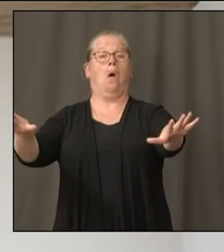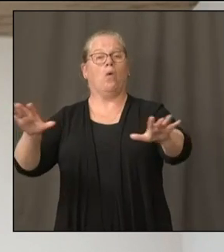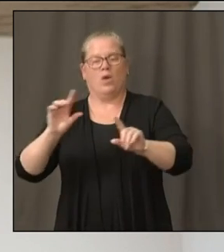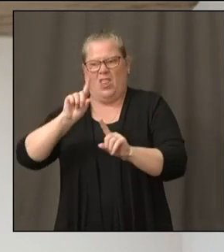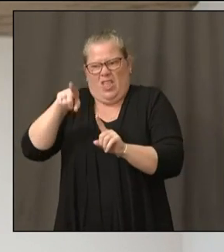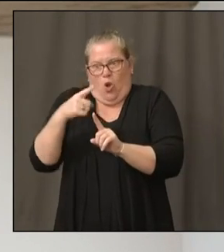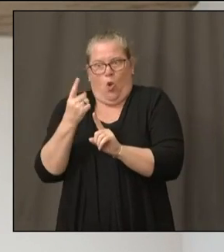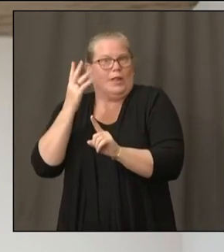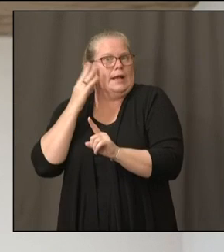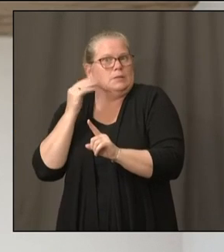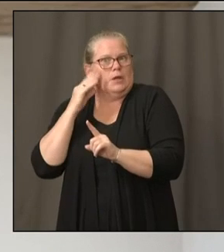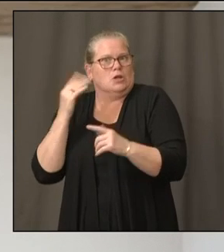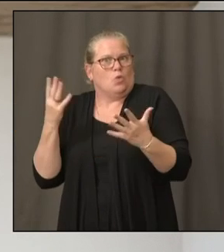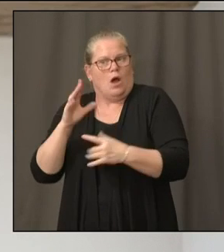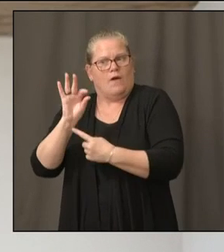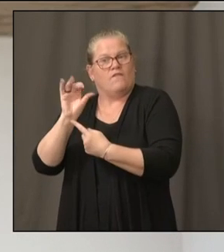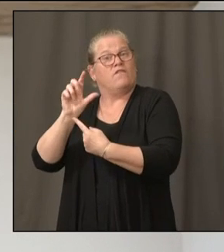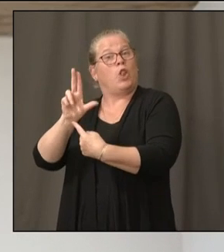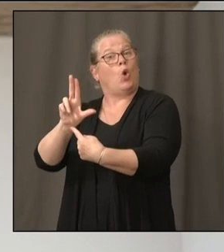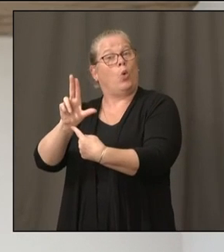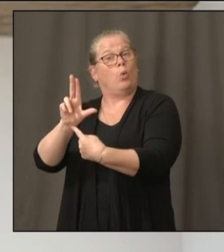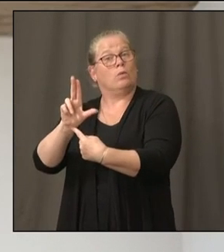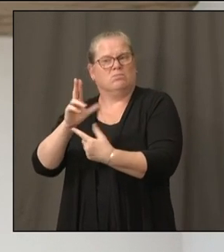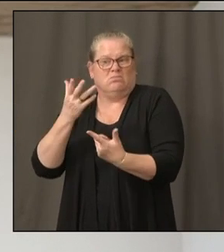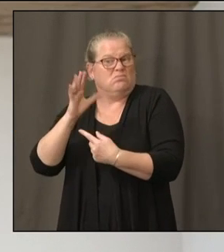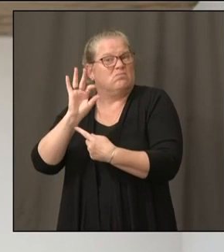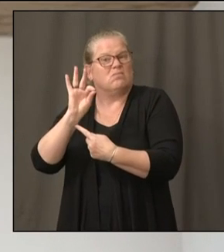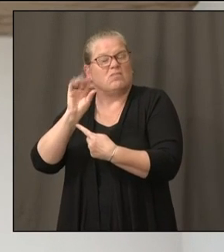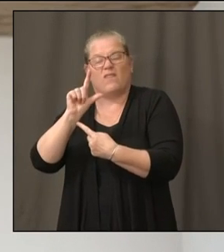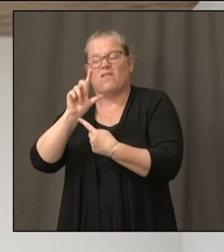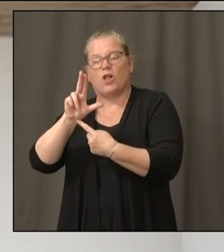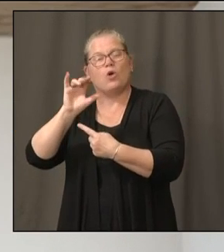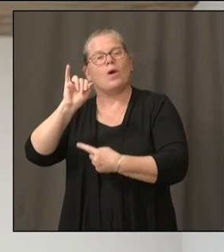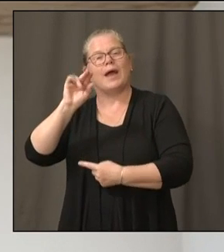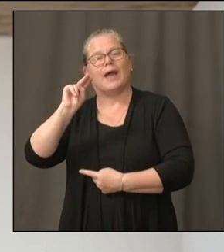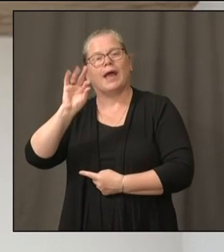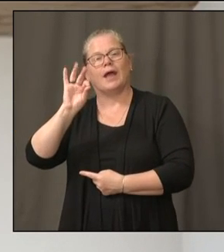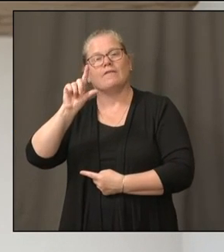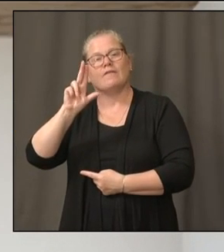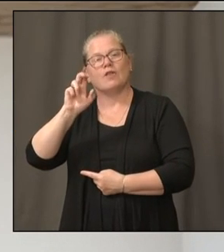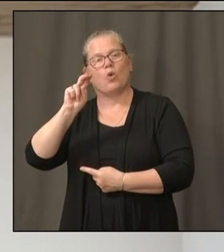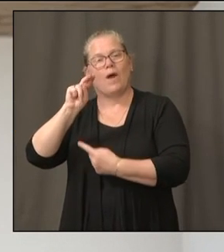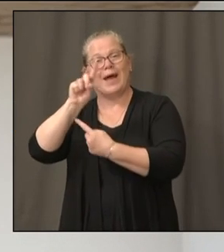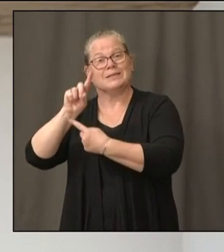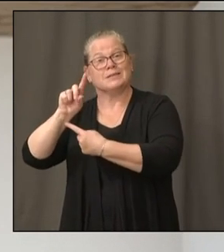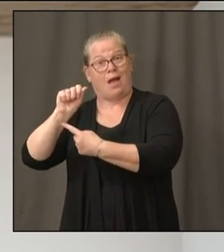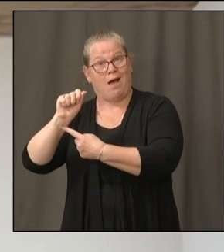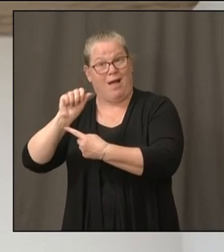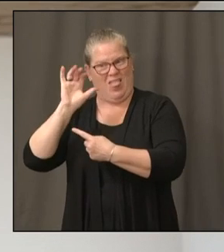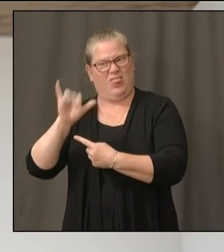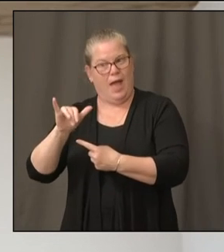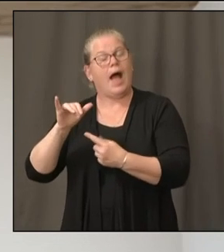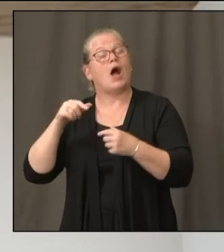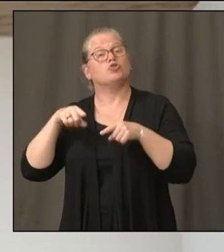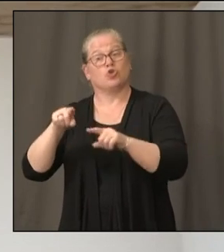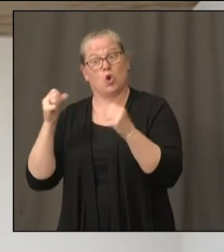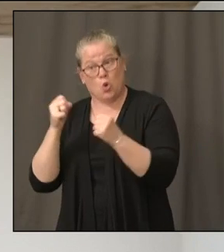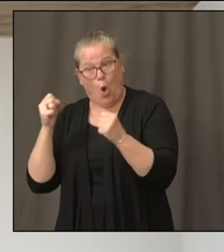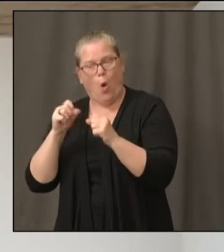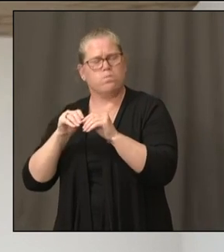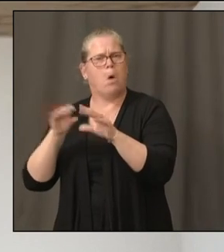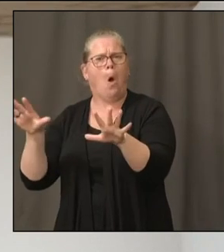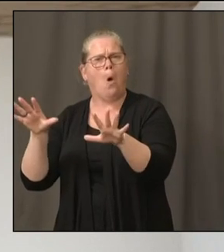disappear in the summer when it's warm. And that did not happen with COVID-19.